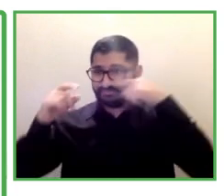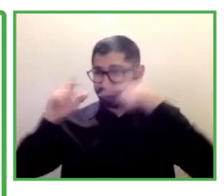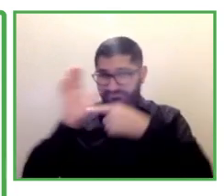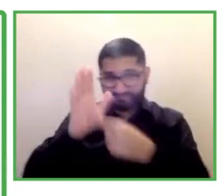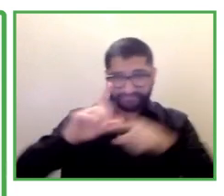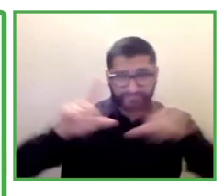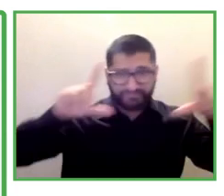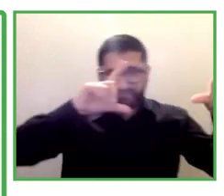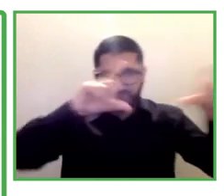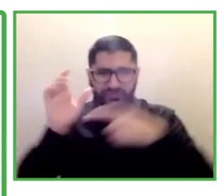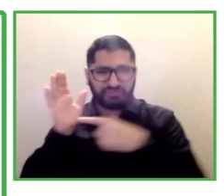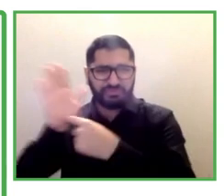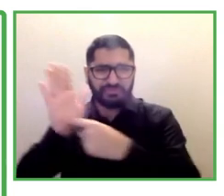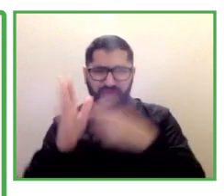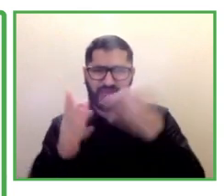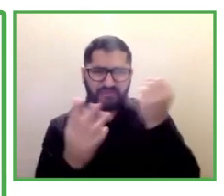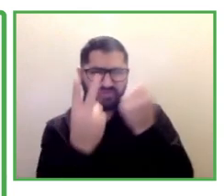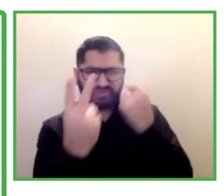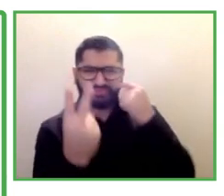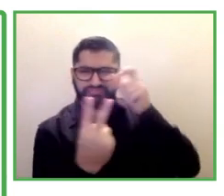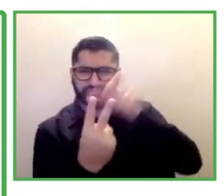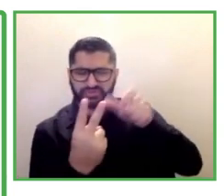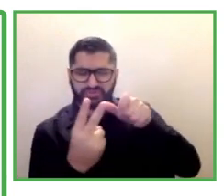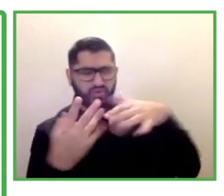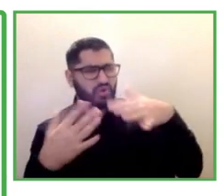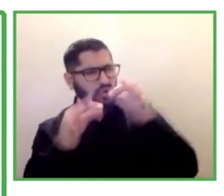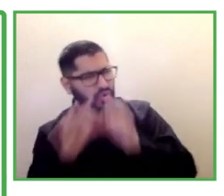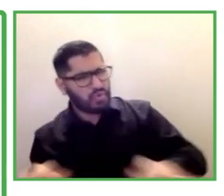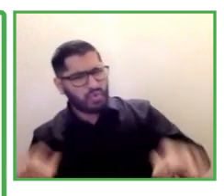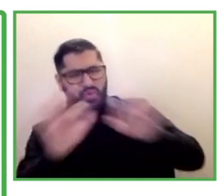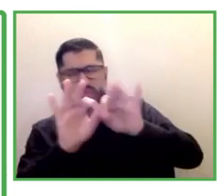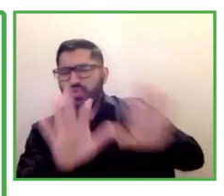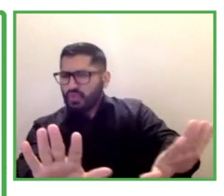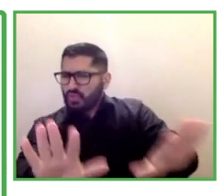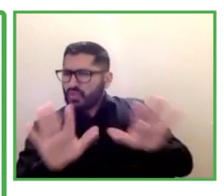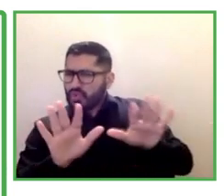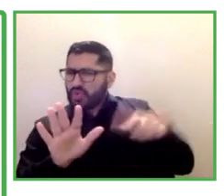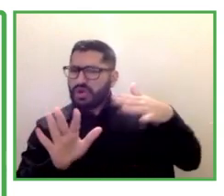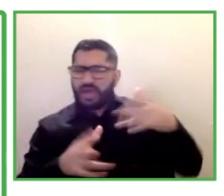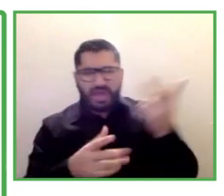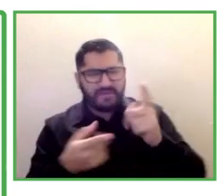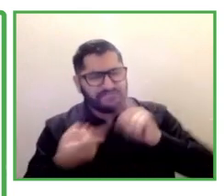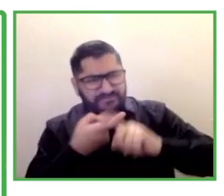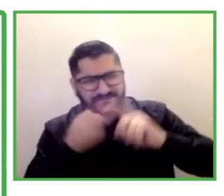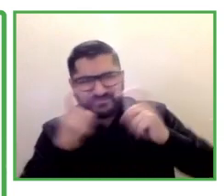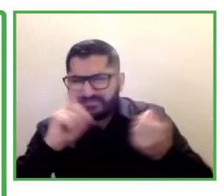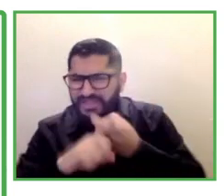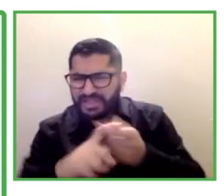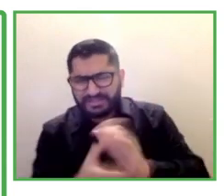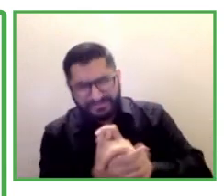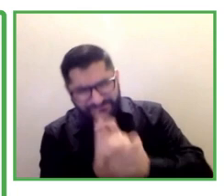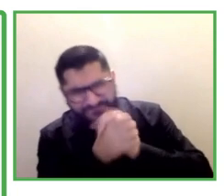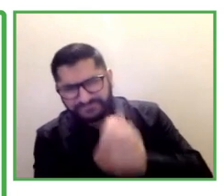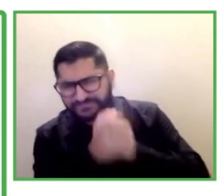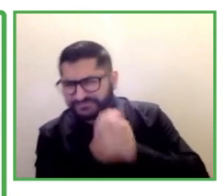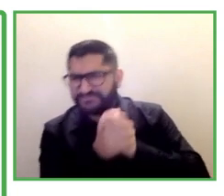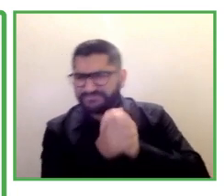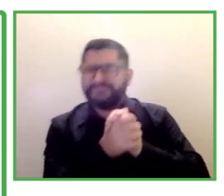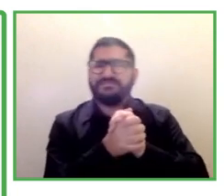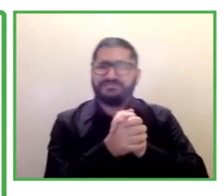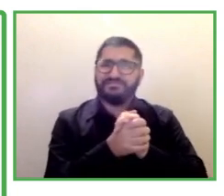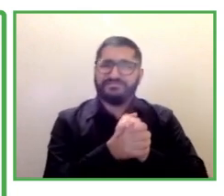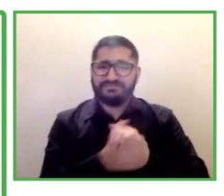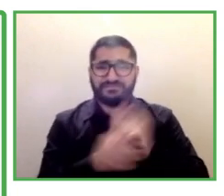and now both of them are working you know almost 30 hours a week and sharing their their job stories with each other